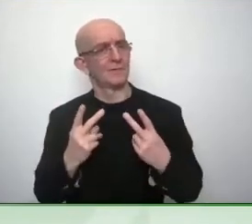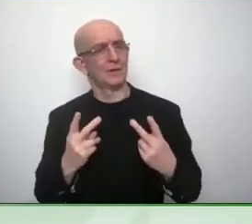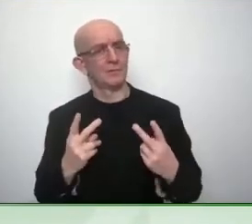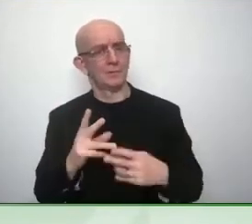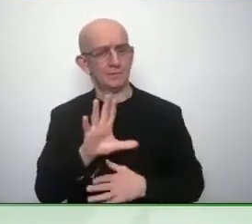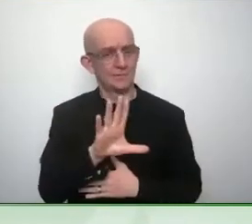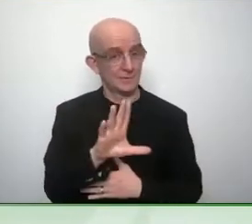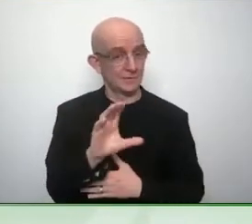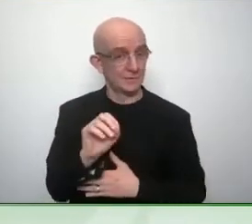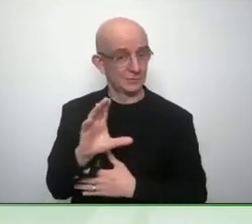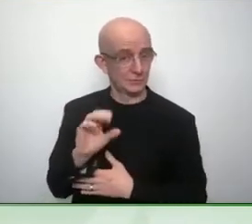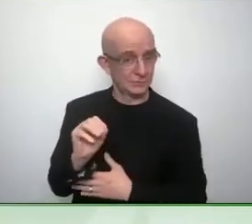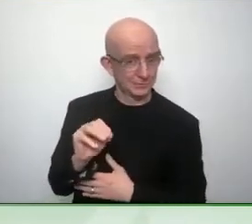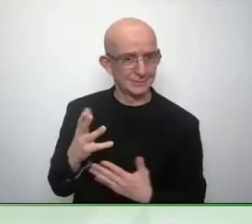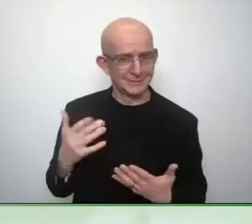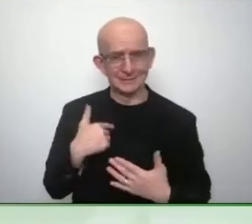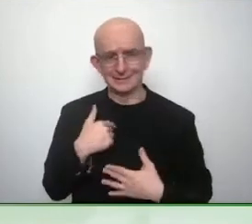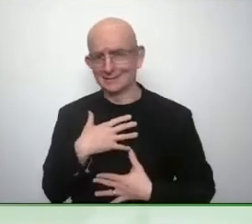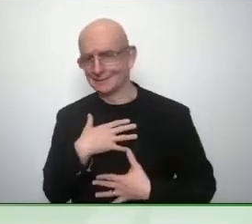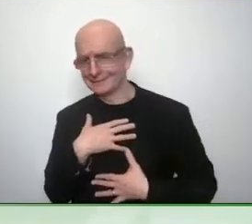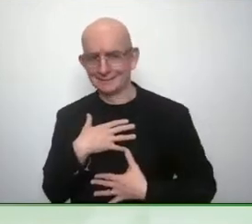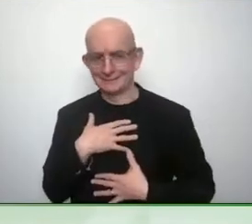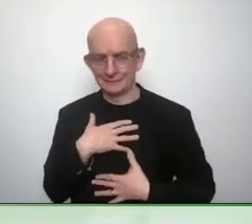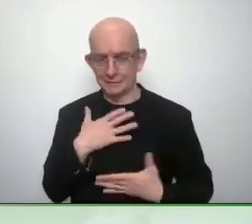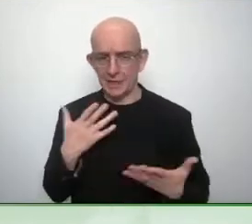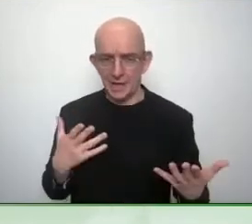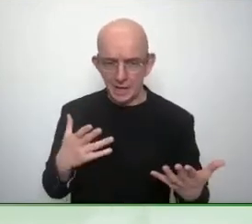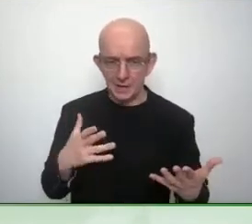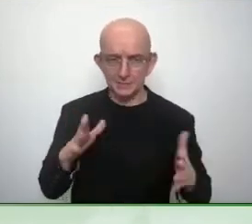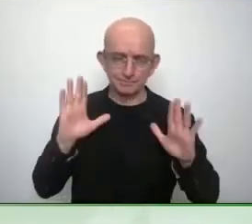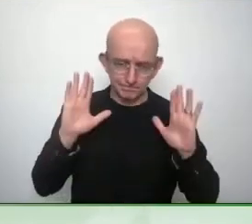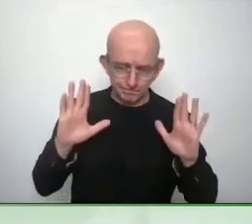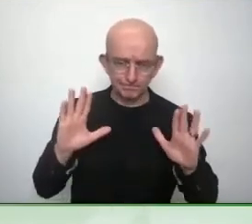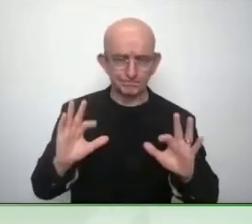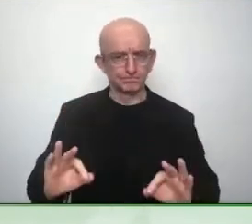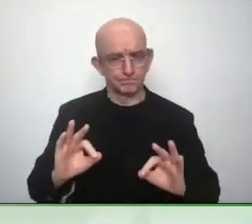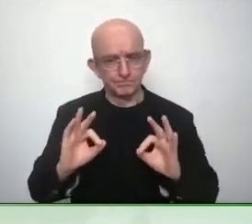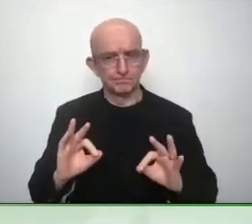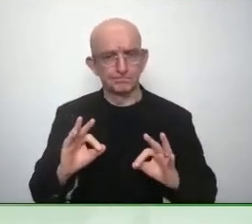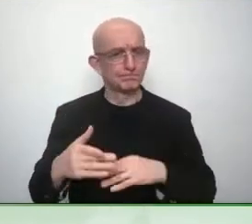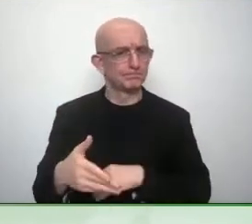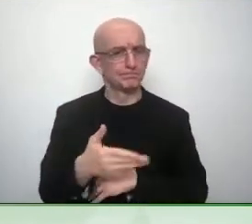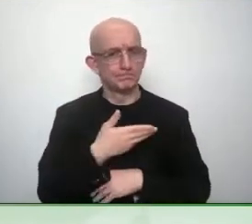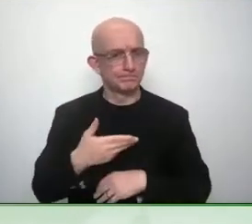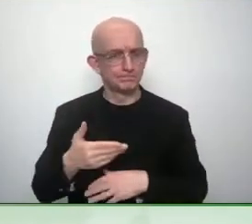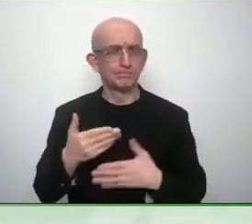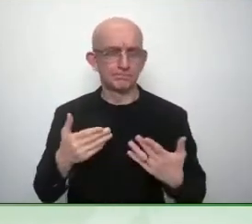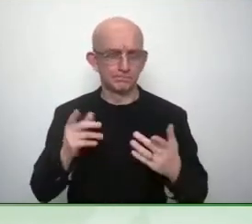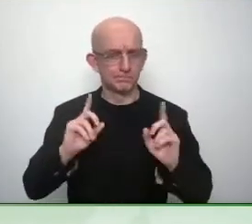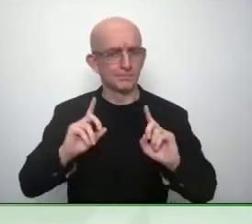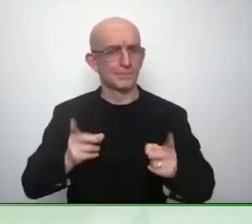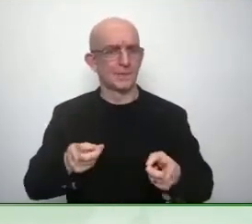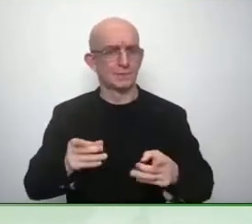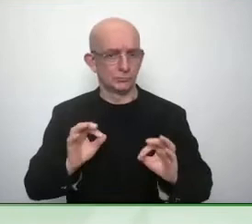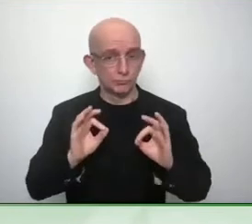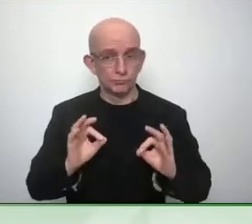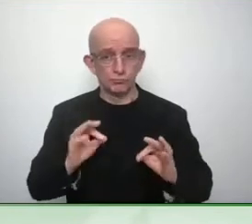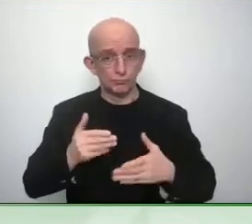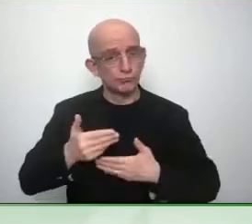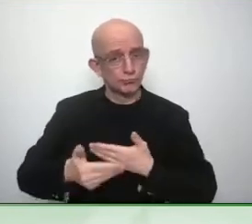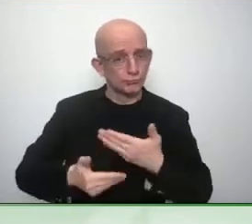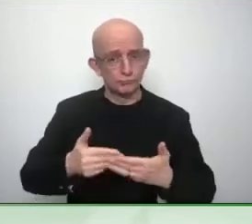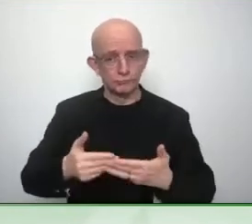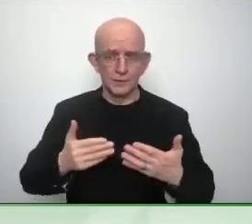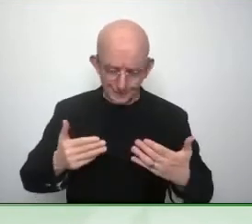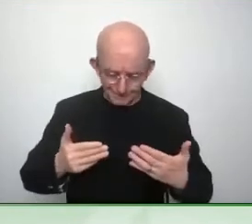against and so many many people that are part of our community don't even know they're part of our community so I was talking to um